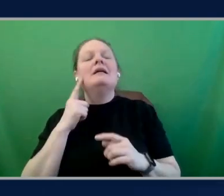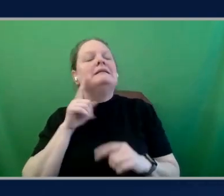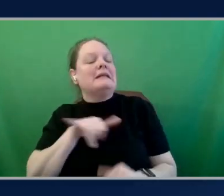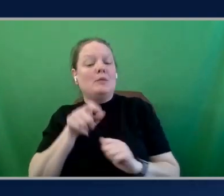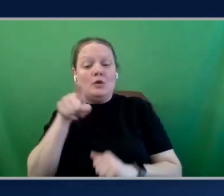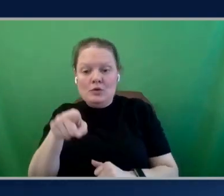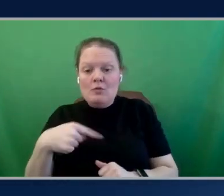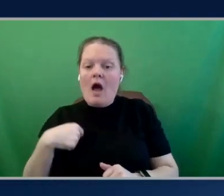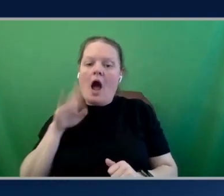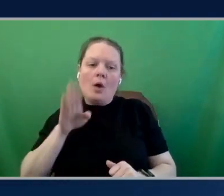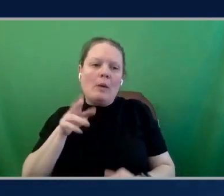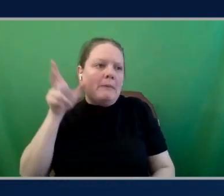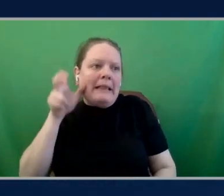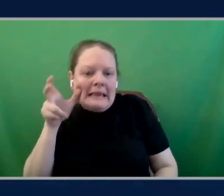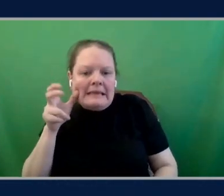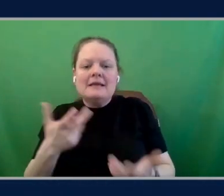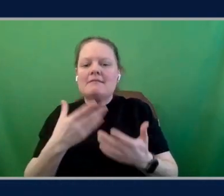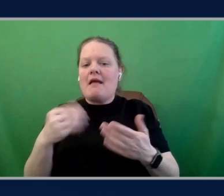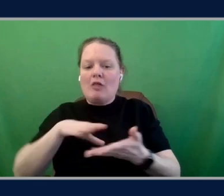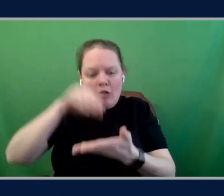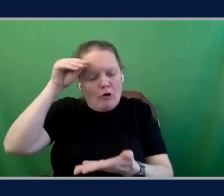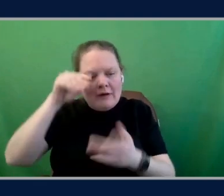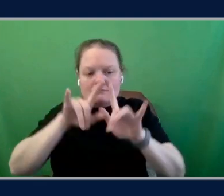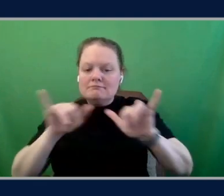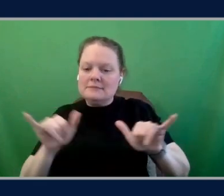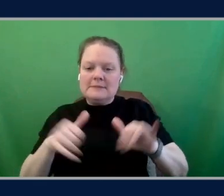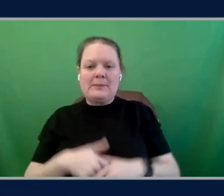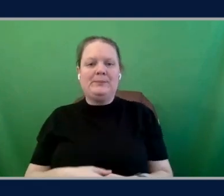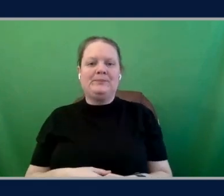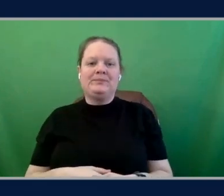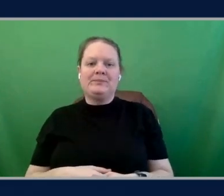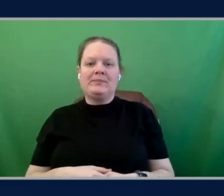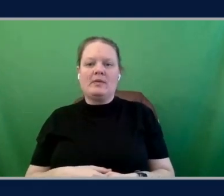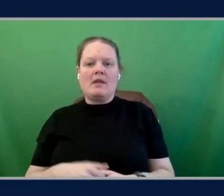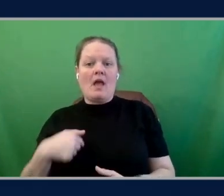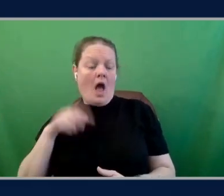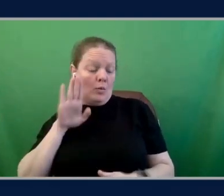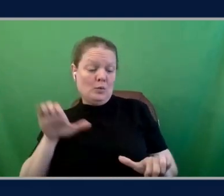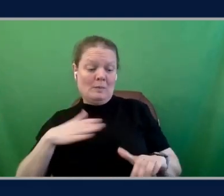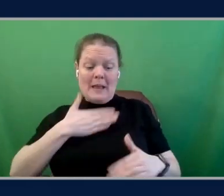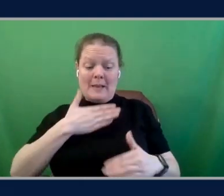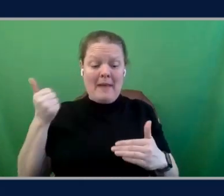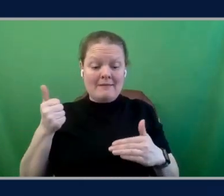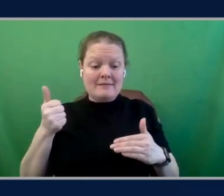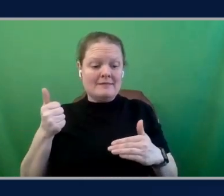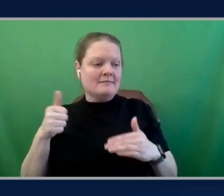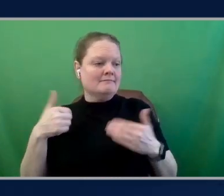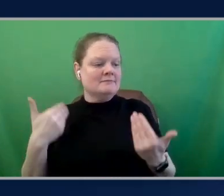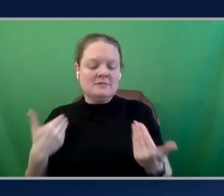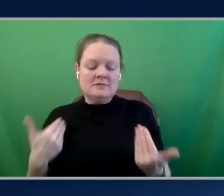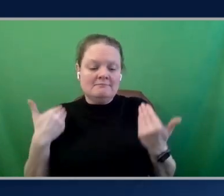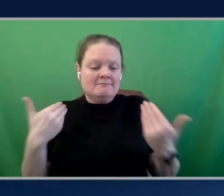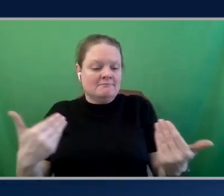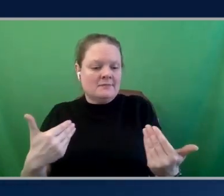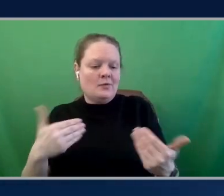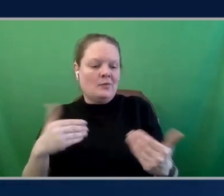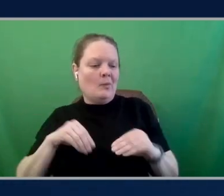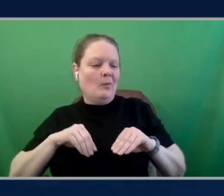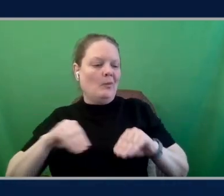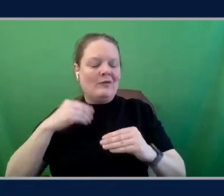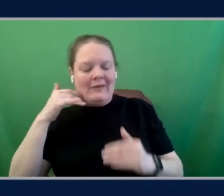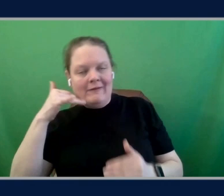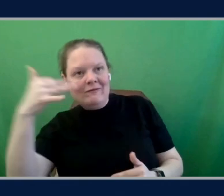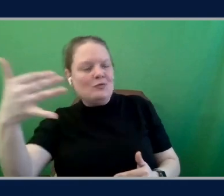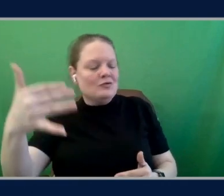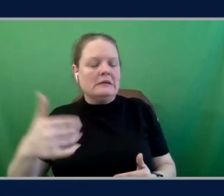listening and learning. And I'm going to do my best to, as I do, move myself into the future. Definitely don't want to become